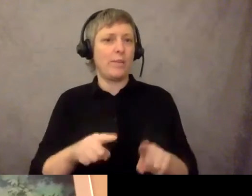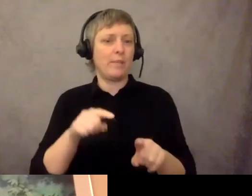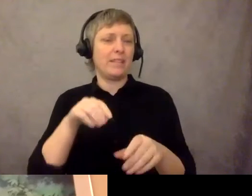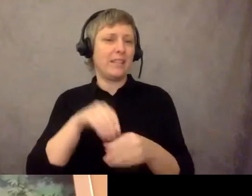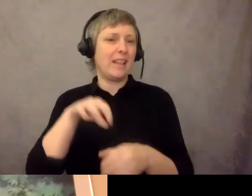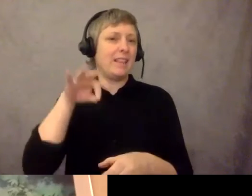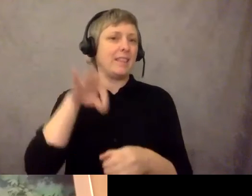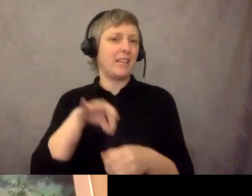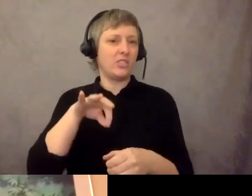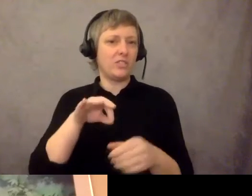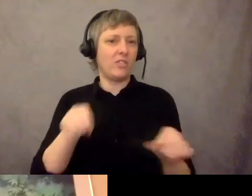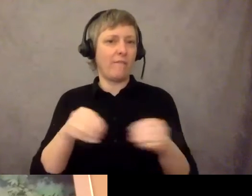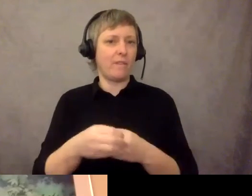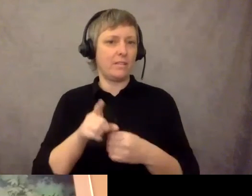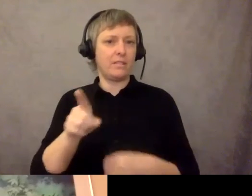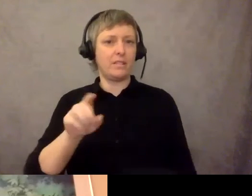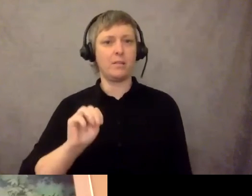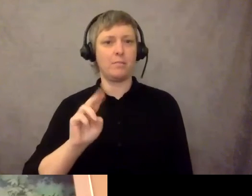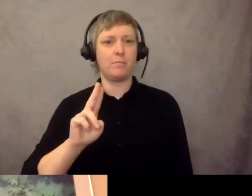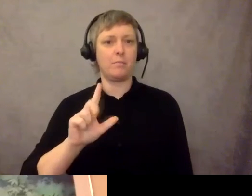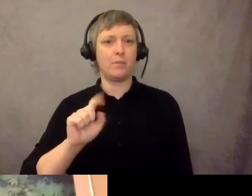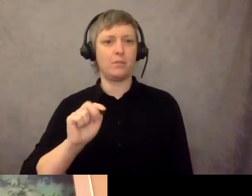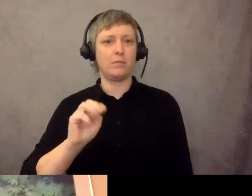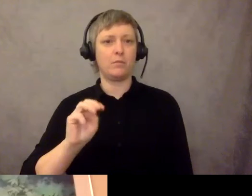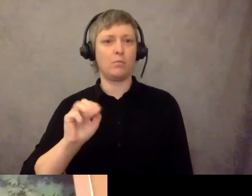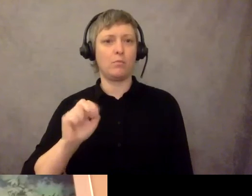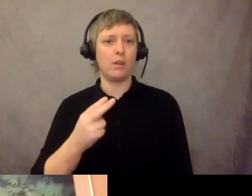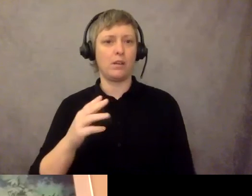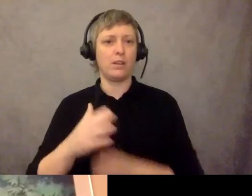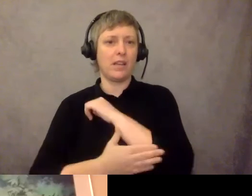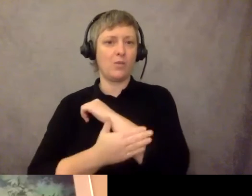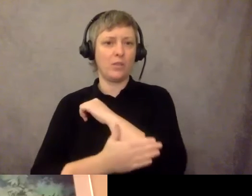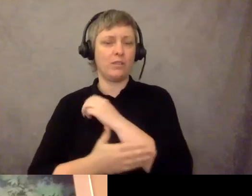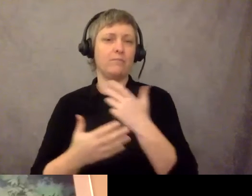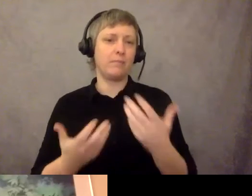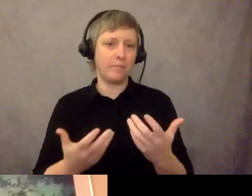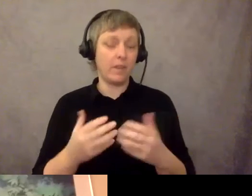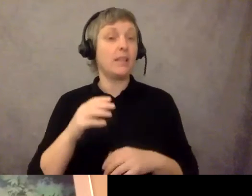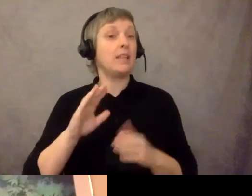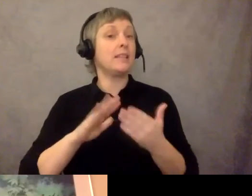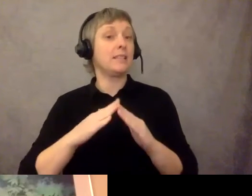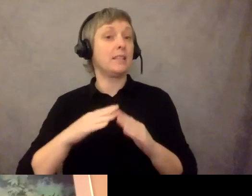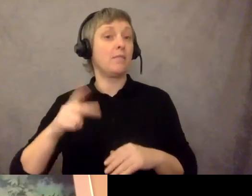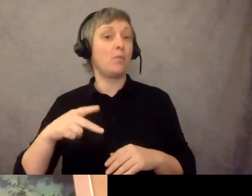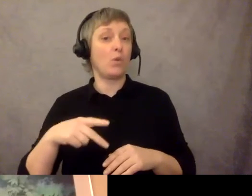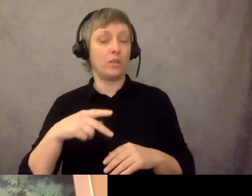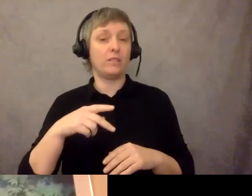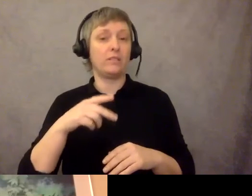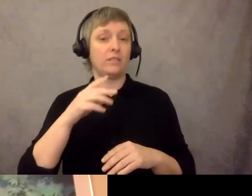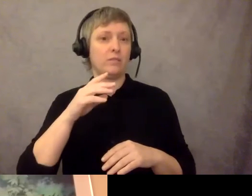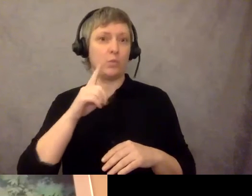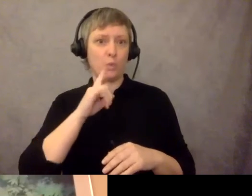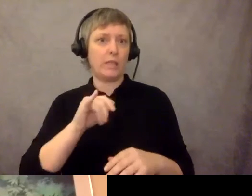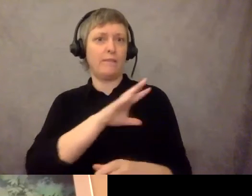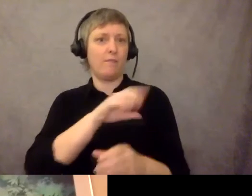not everyone knows that the city of Portland exists in actually all three counties. And so Multnomah county will be on point to